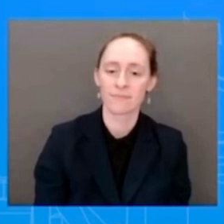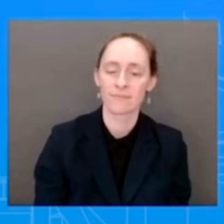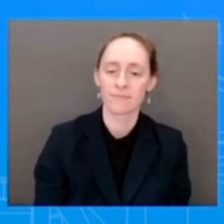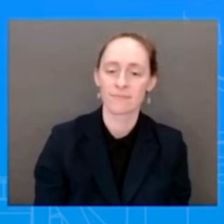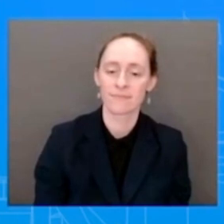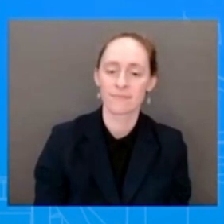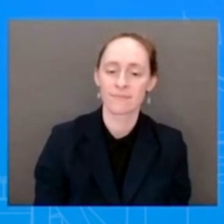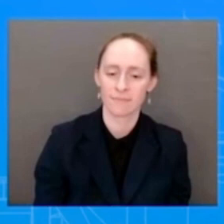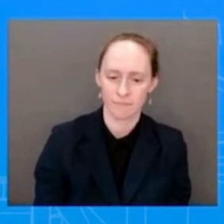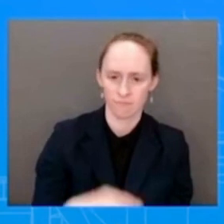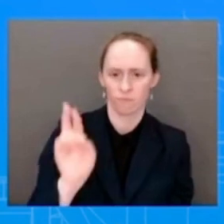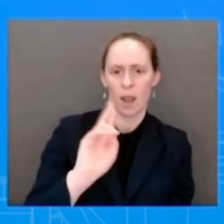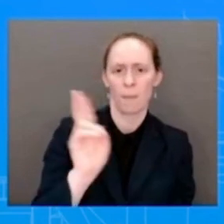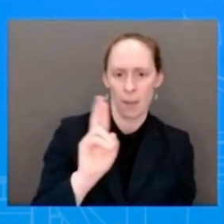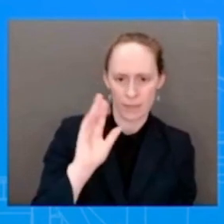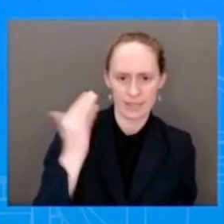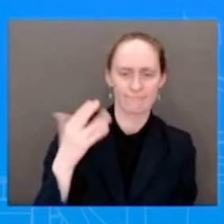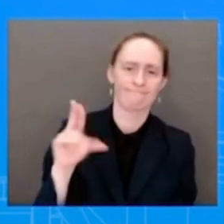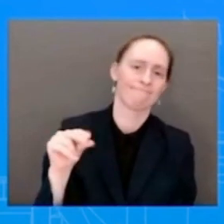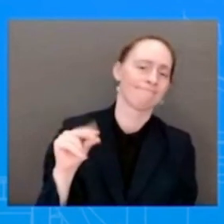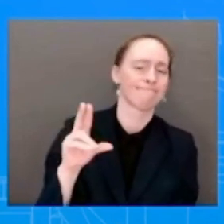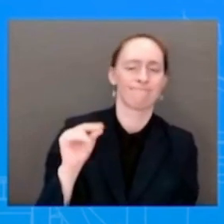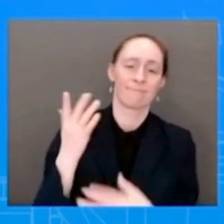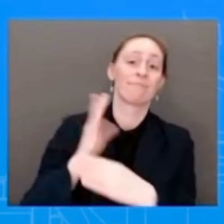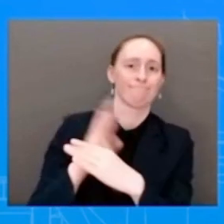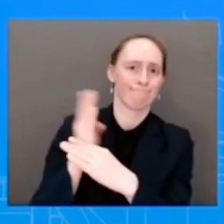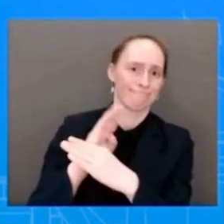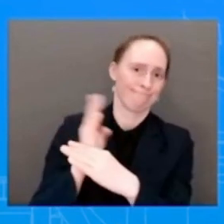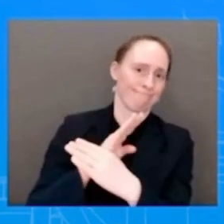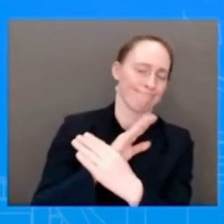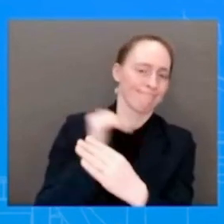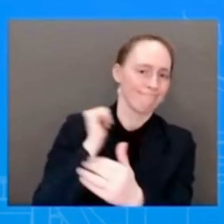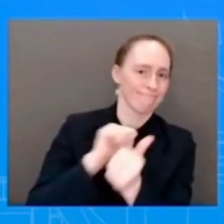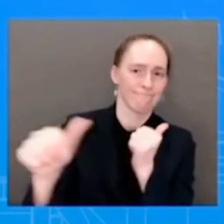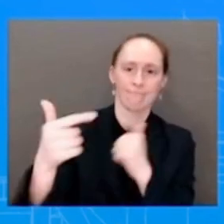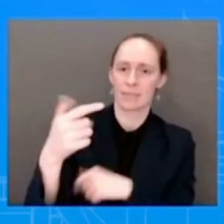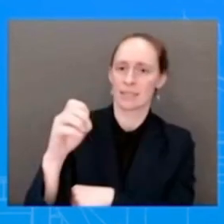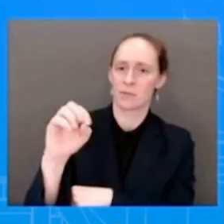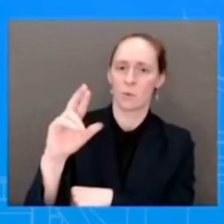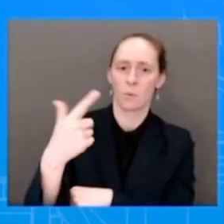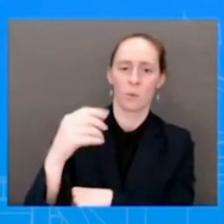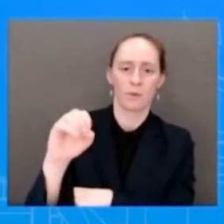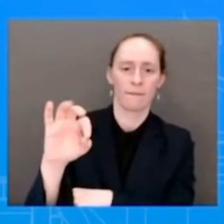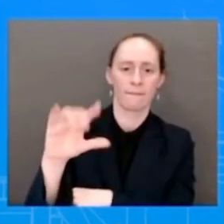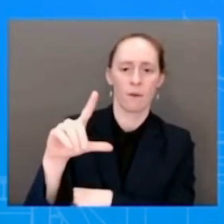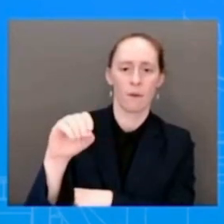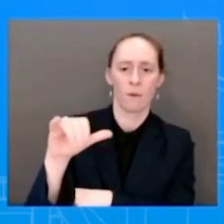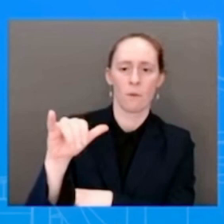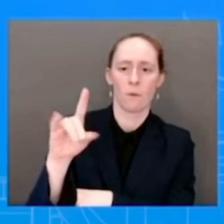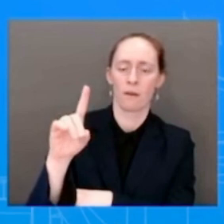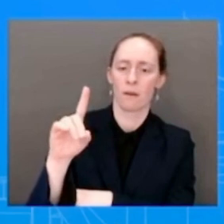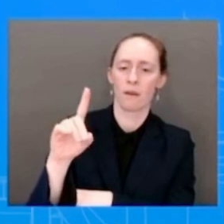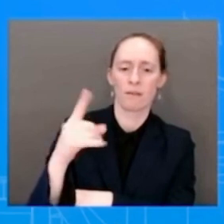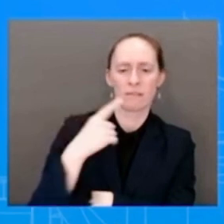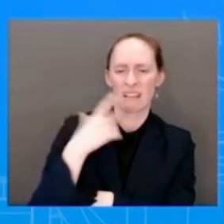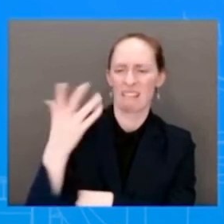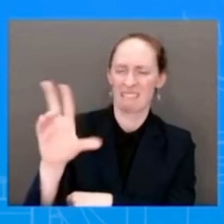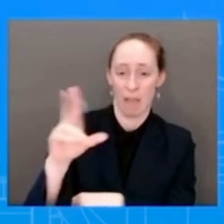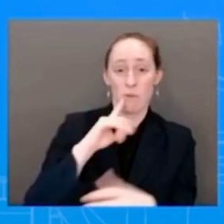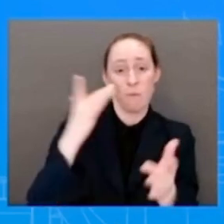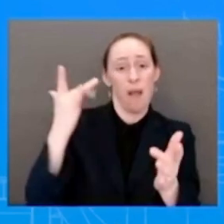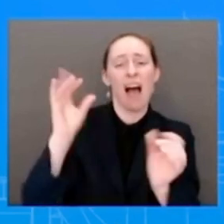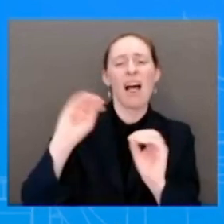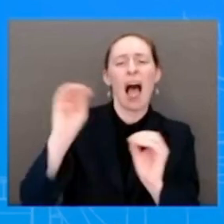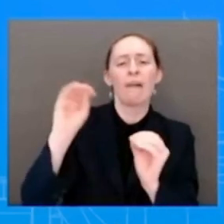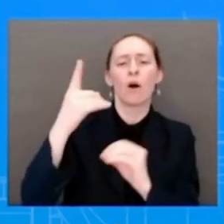law that would have prevented the deadly beating of Tyree Nichols. Does the White House agree with that? So, look, I'll say